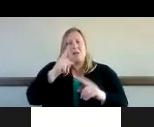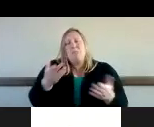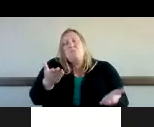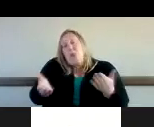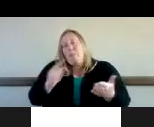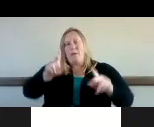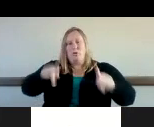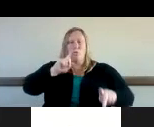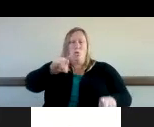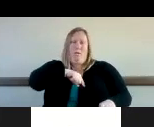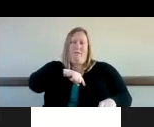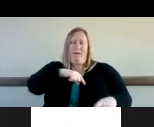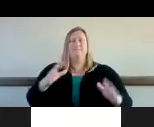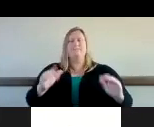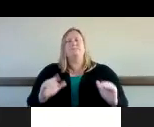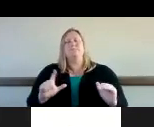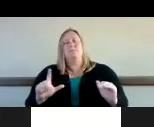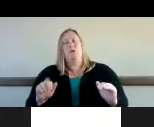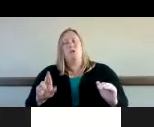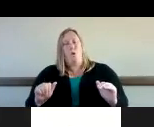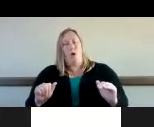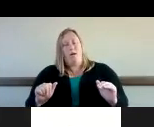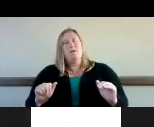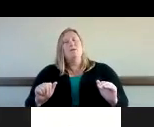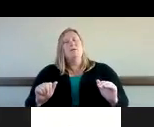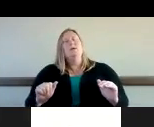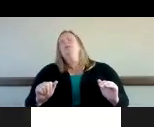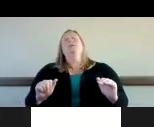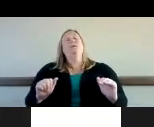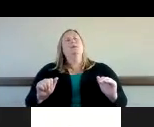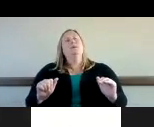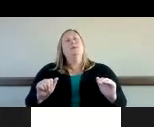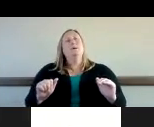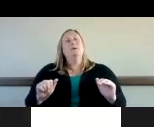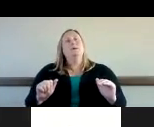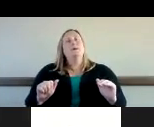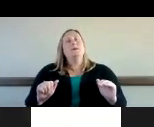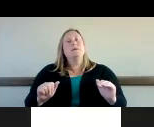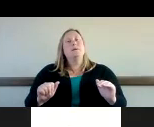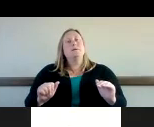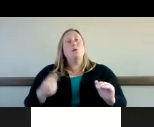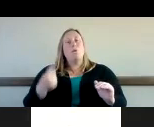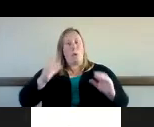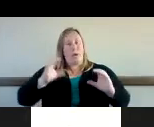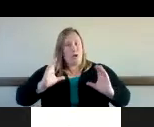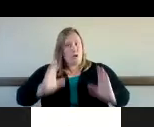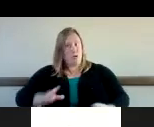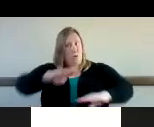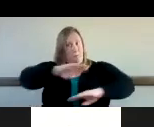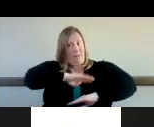and then we've got a couple other comments one is um in answer to deanne's question was yes one consumer meets the qualification